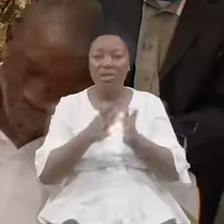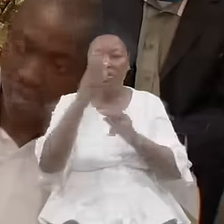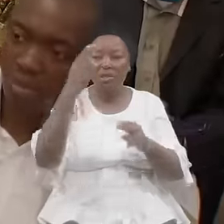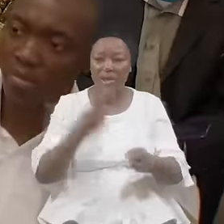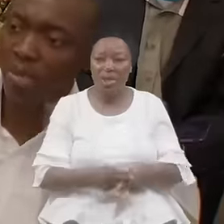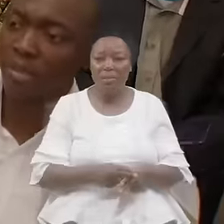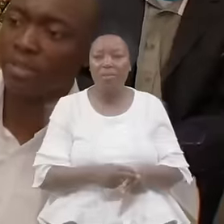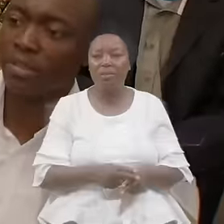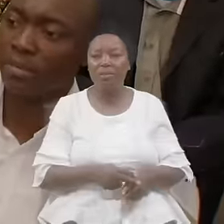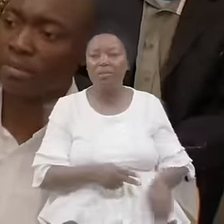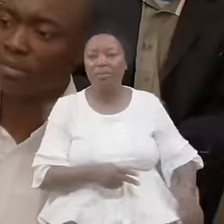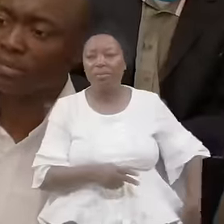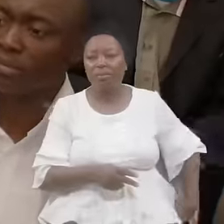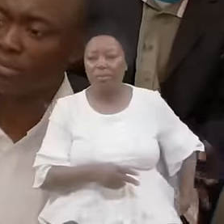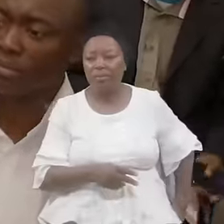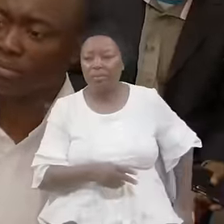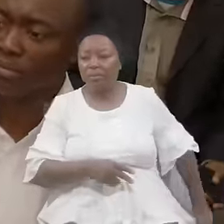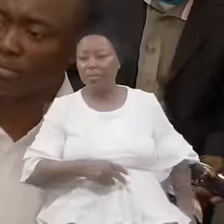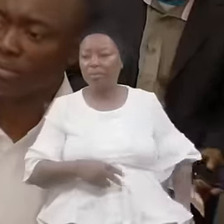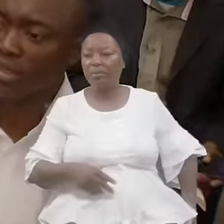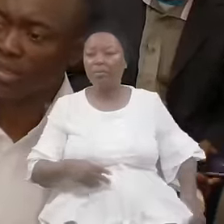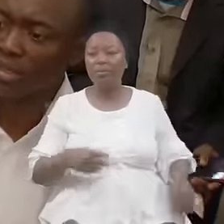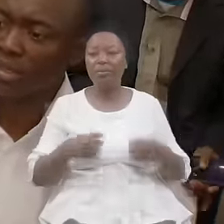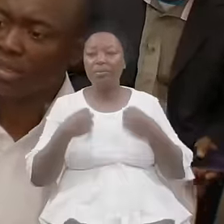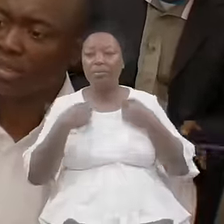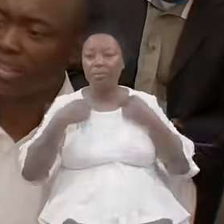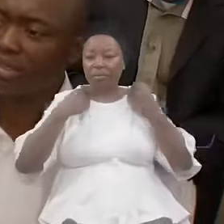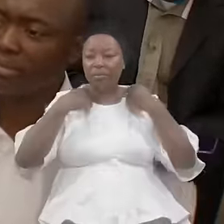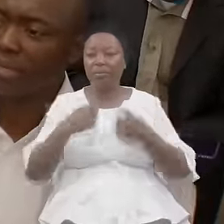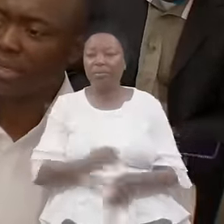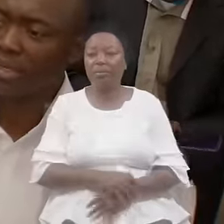Name Give Me Better Amen